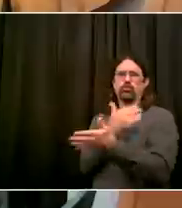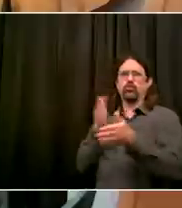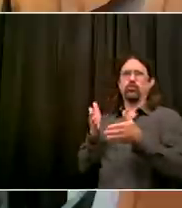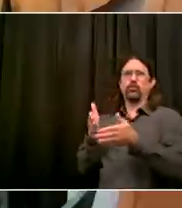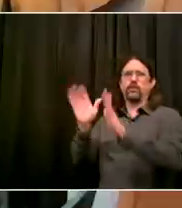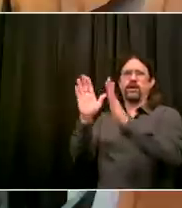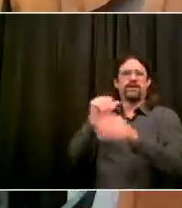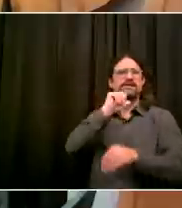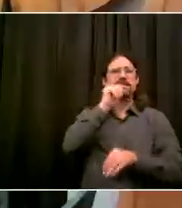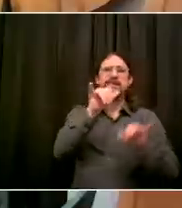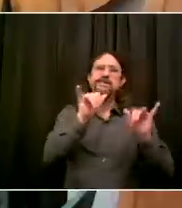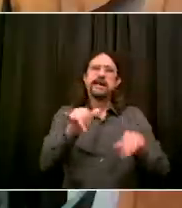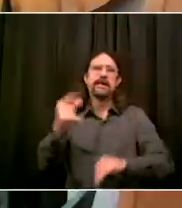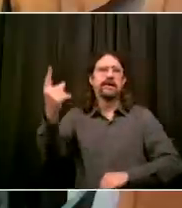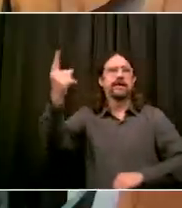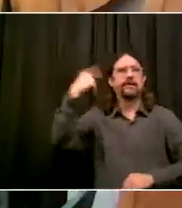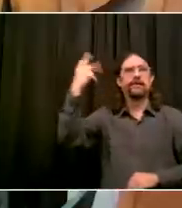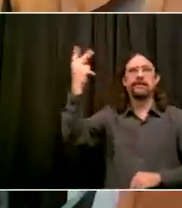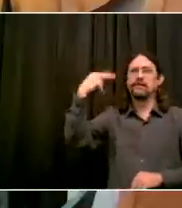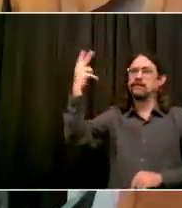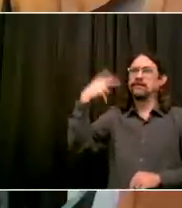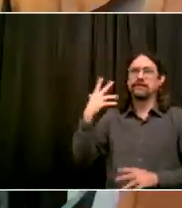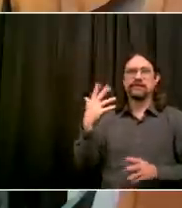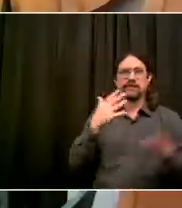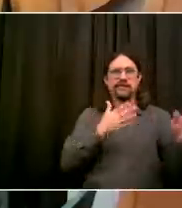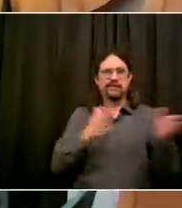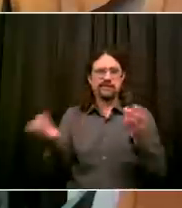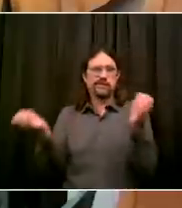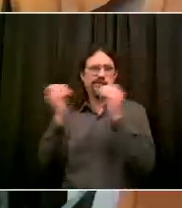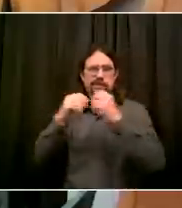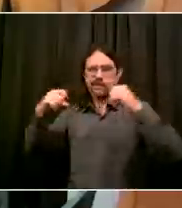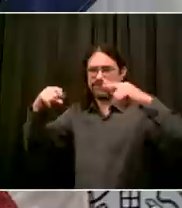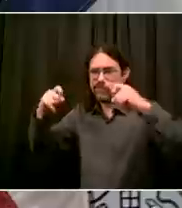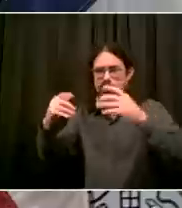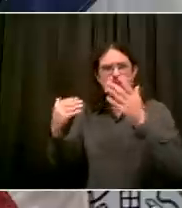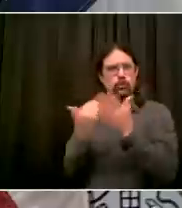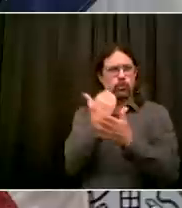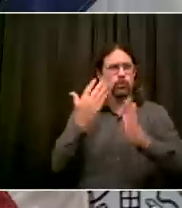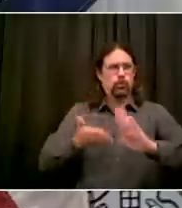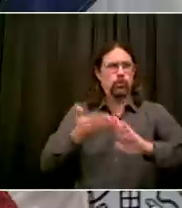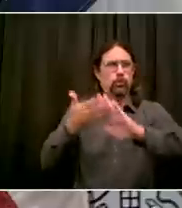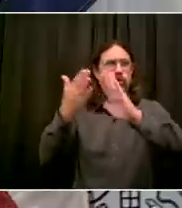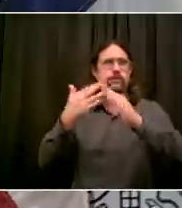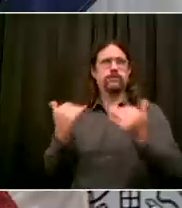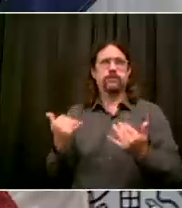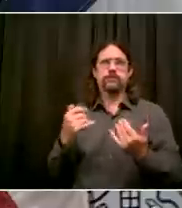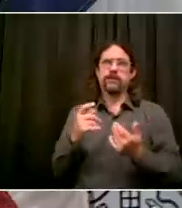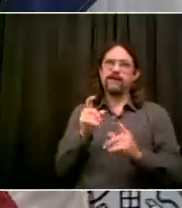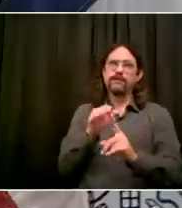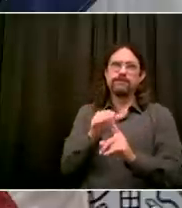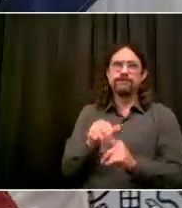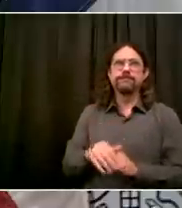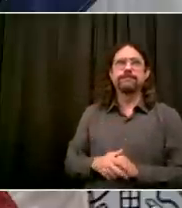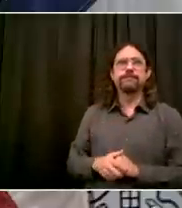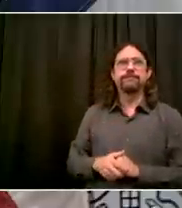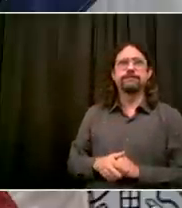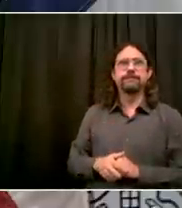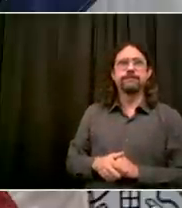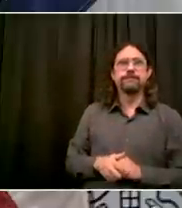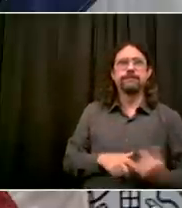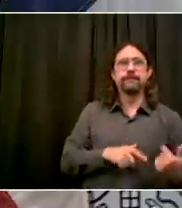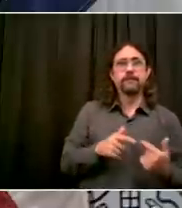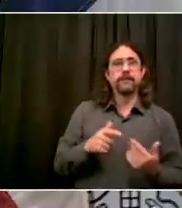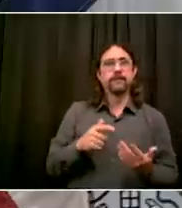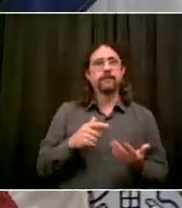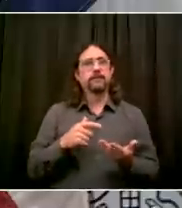the students that need the most support get it as soon as possible. Thank you. Go ahead, Katie. And my second question is